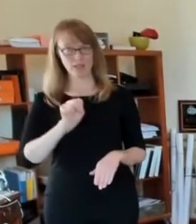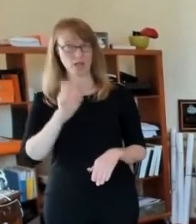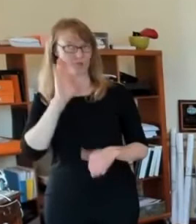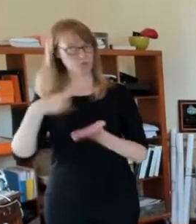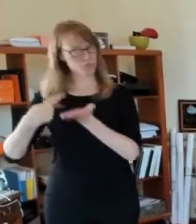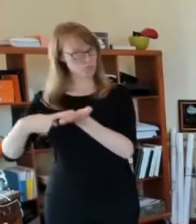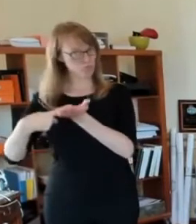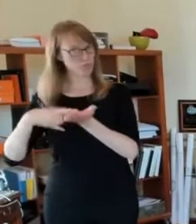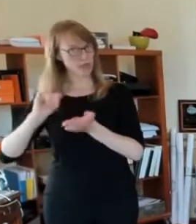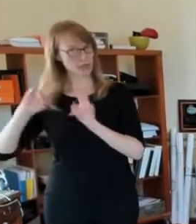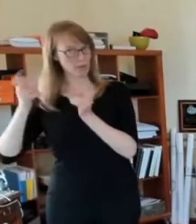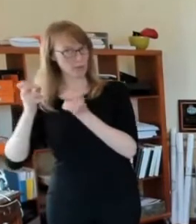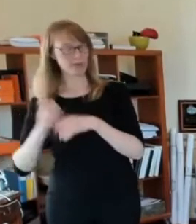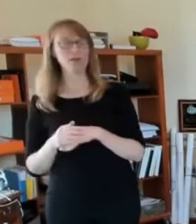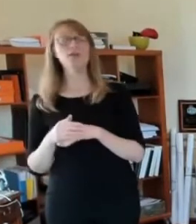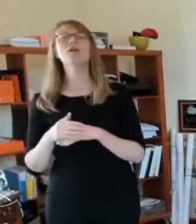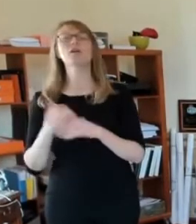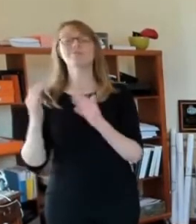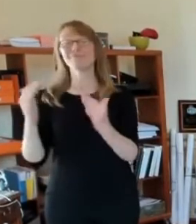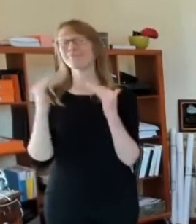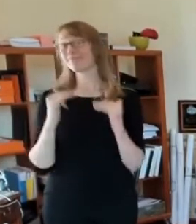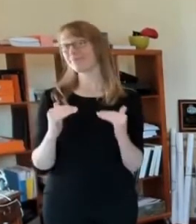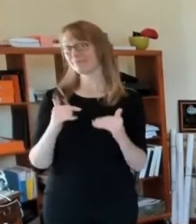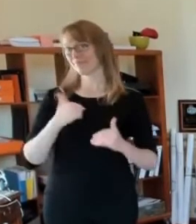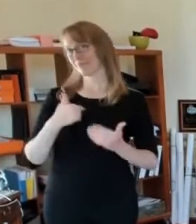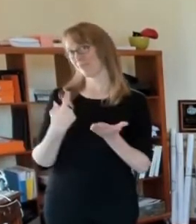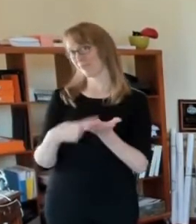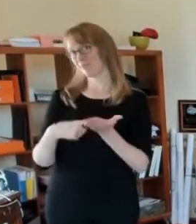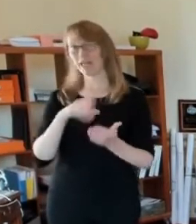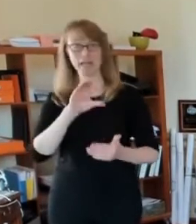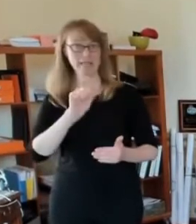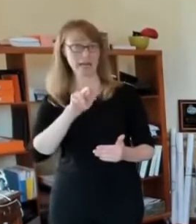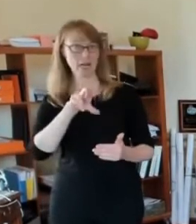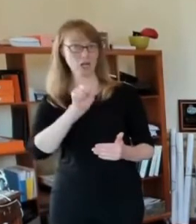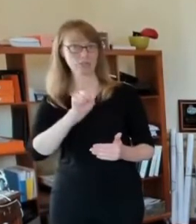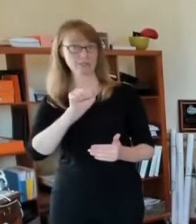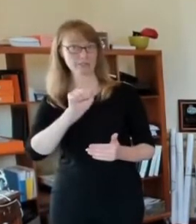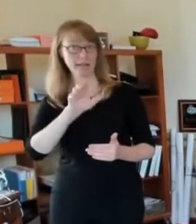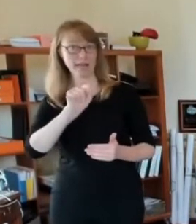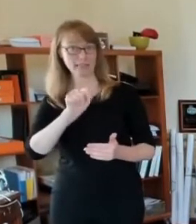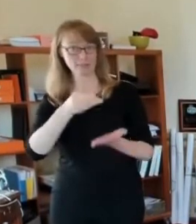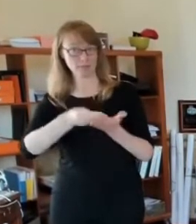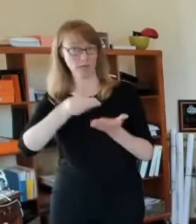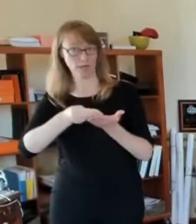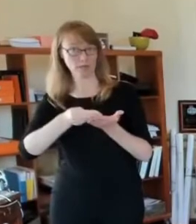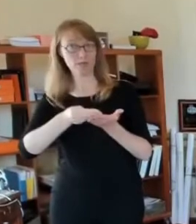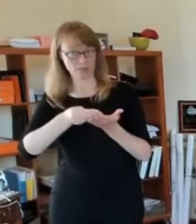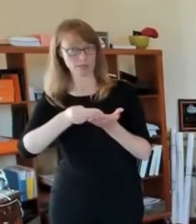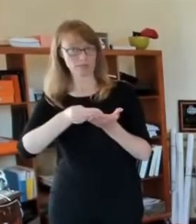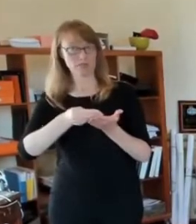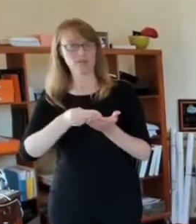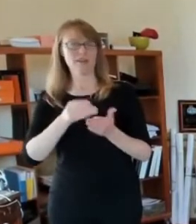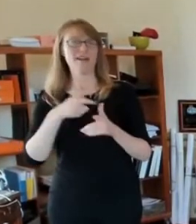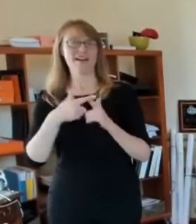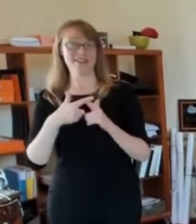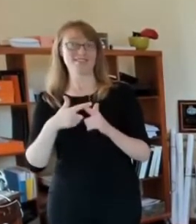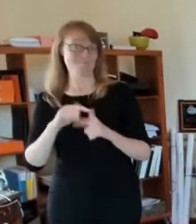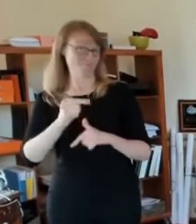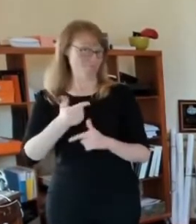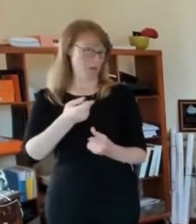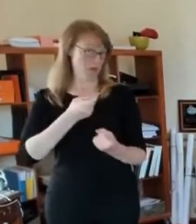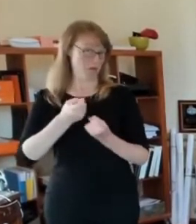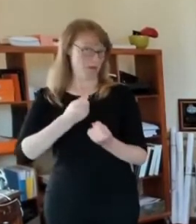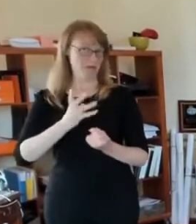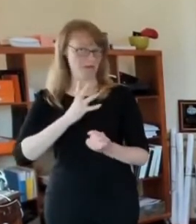a little bit more about CARES Act money. And then we'll take your questions on. If you were with us on Wednesday,